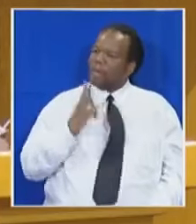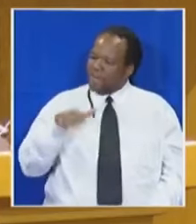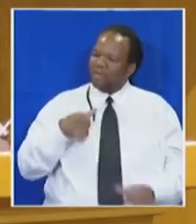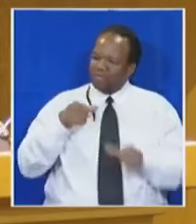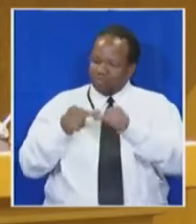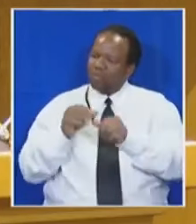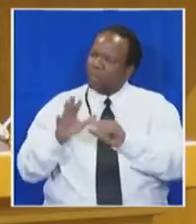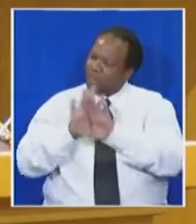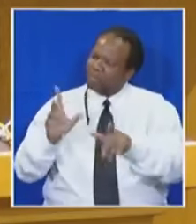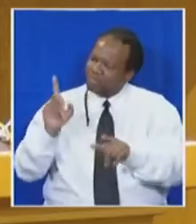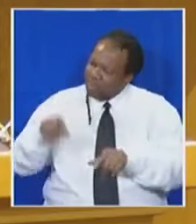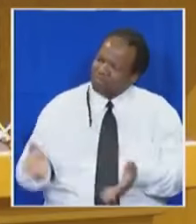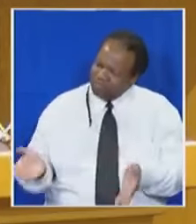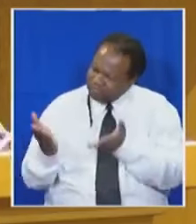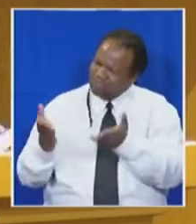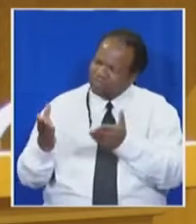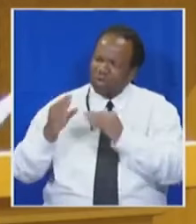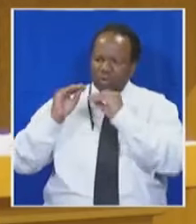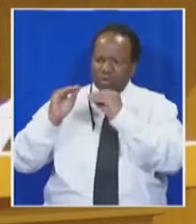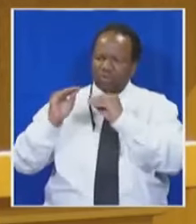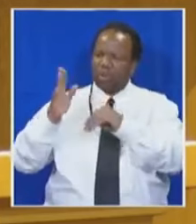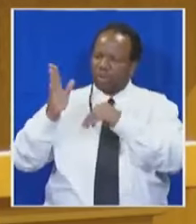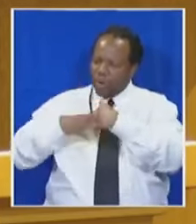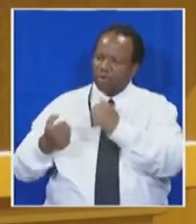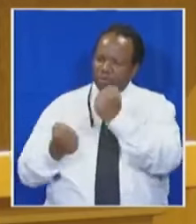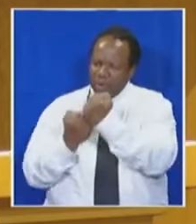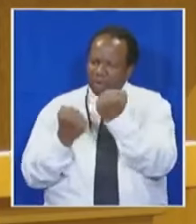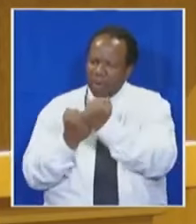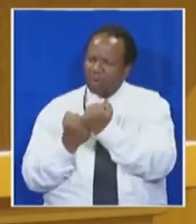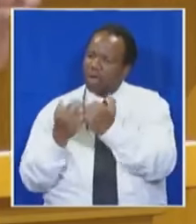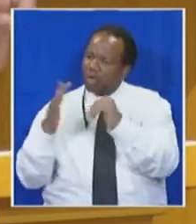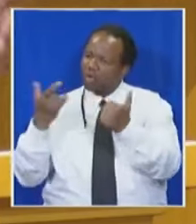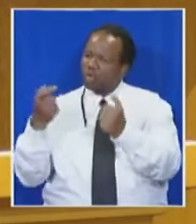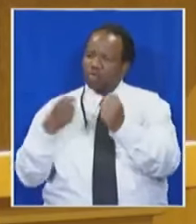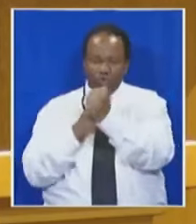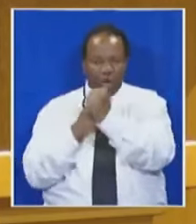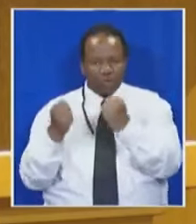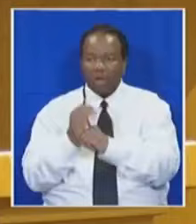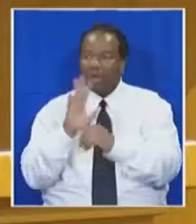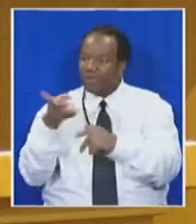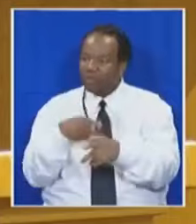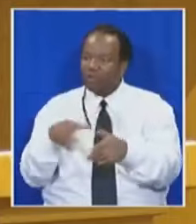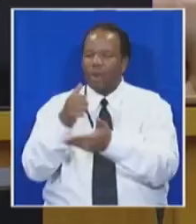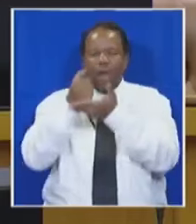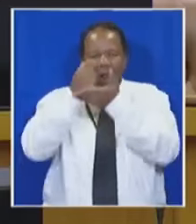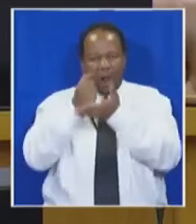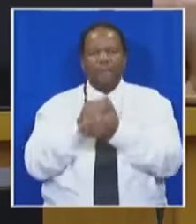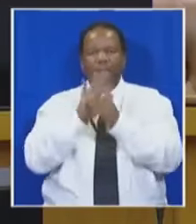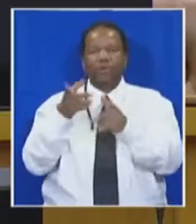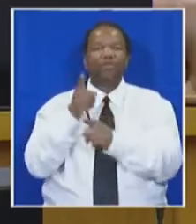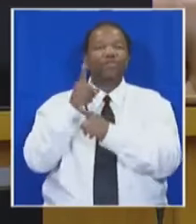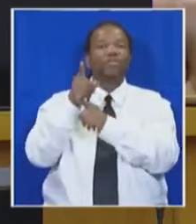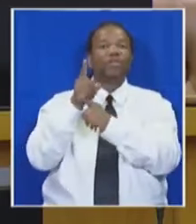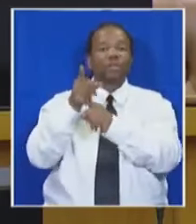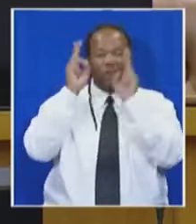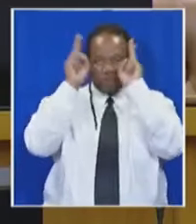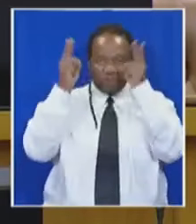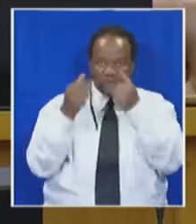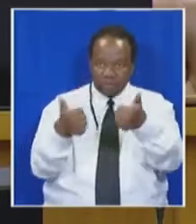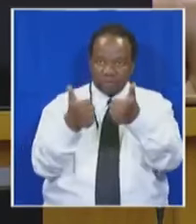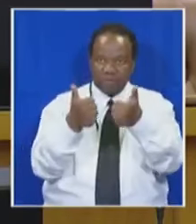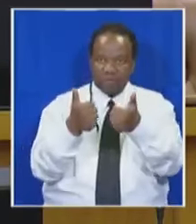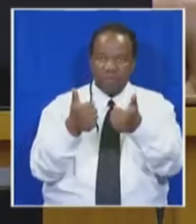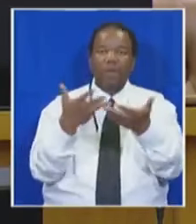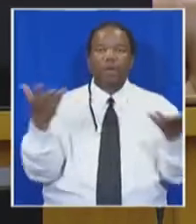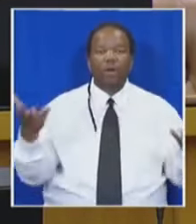an education with the necessary support and structures that will ensure not only access but success in institutions of higher learning. Our